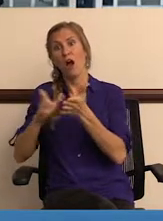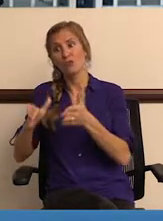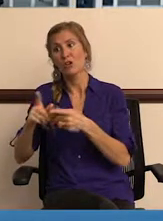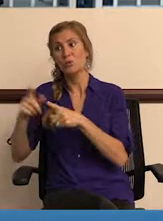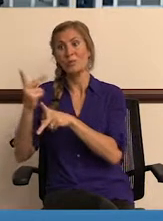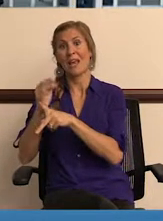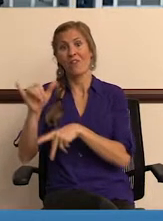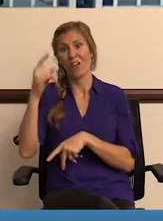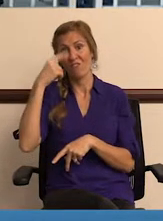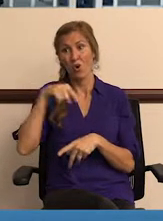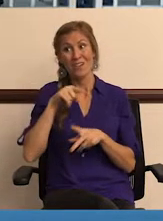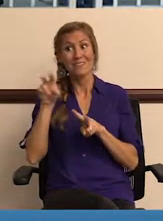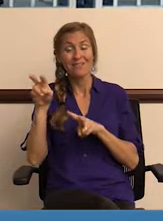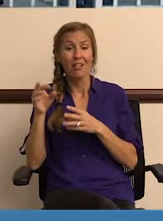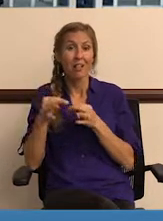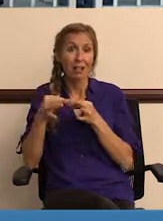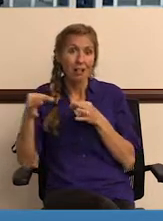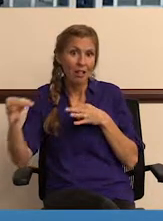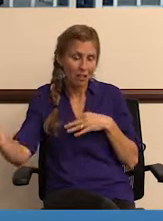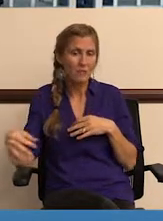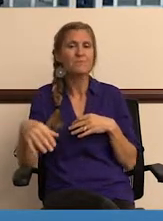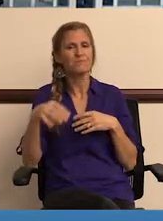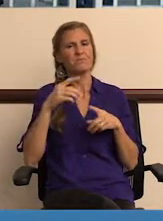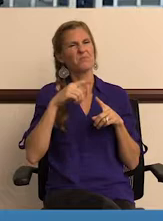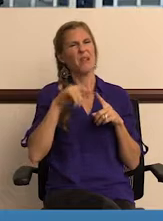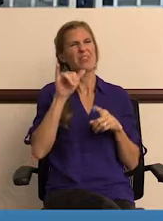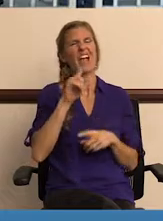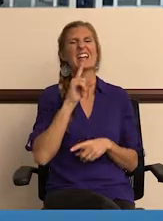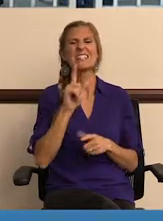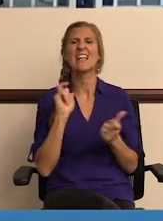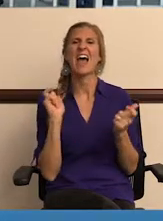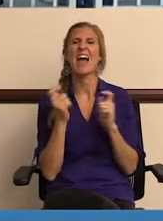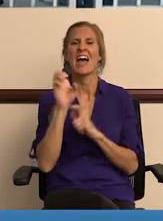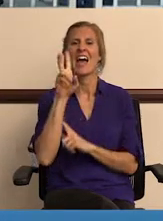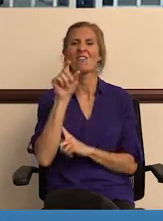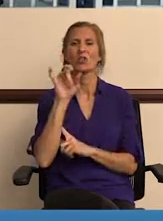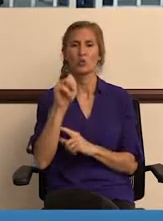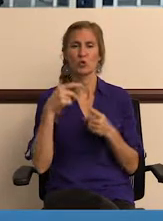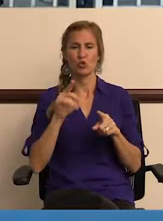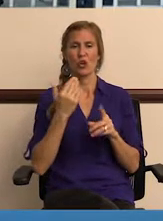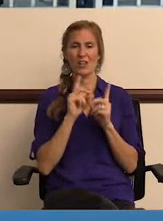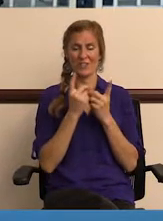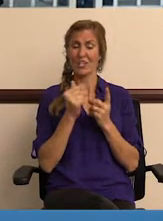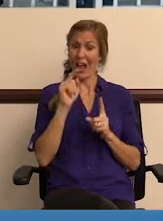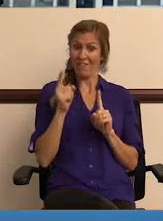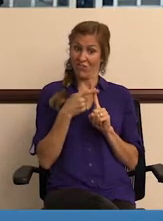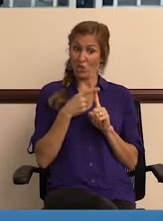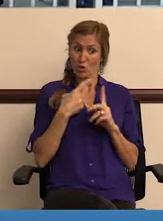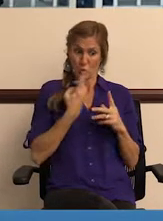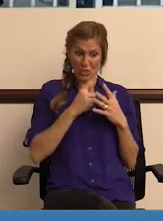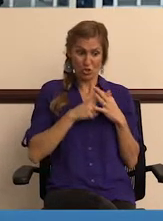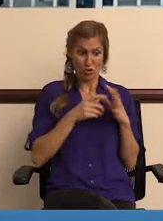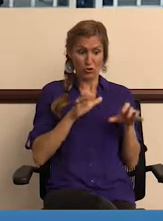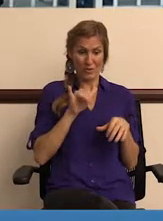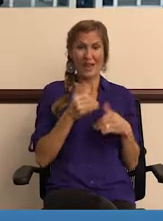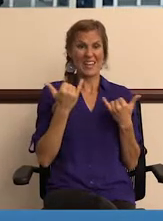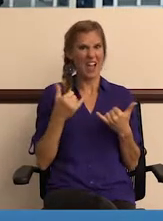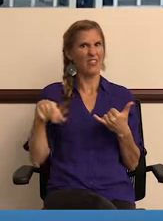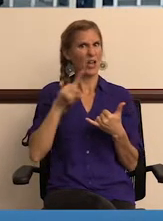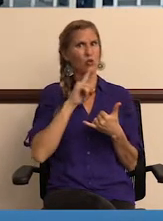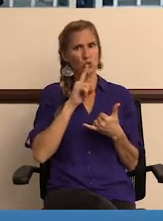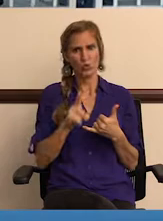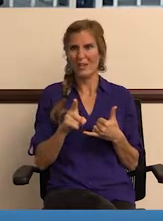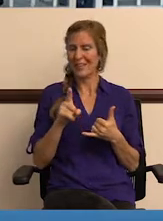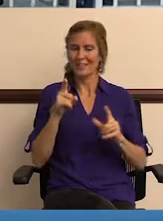on a contractor to take care of it for us. But like I said, this is an evolution within the division, so they kind of started doing that,